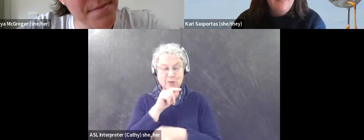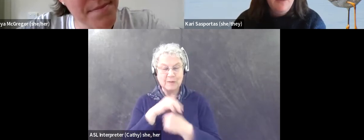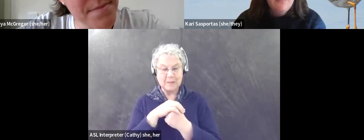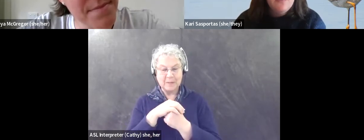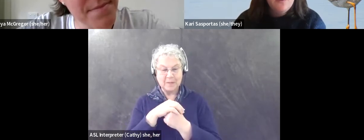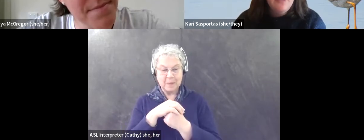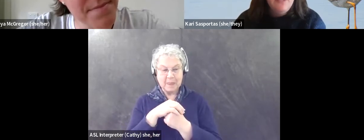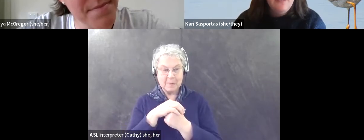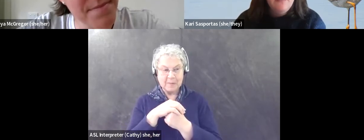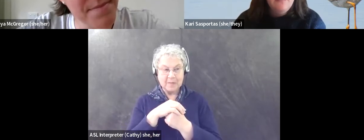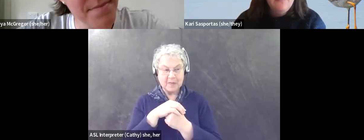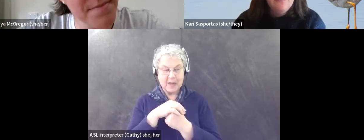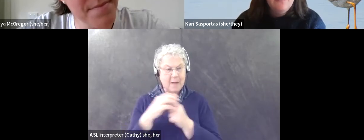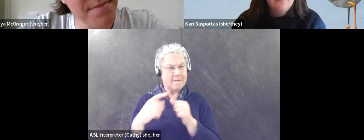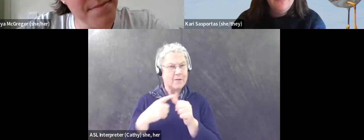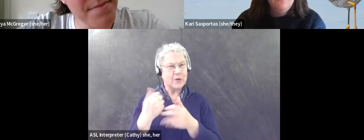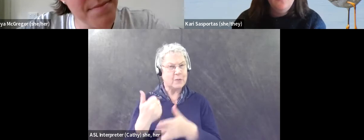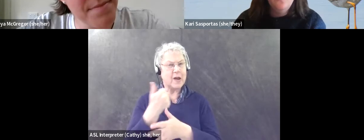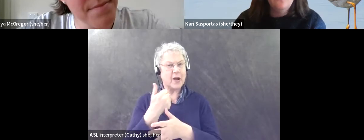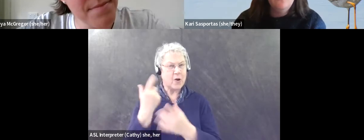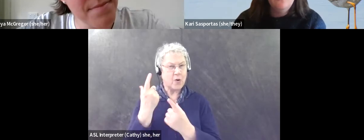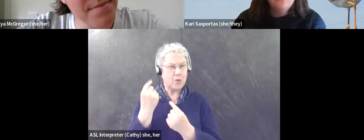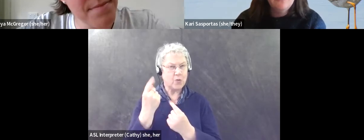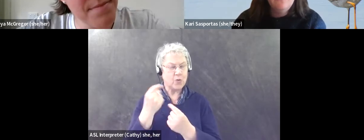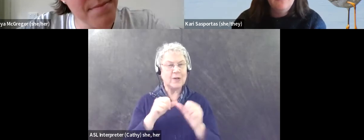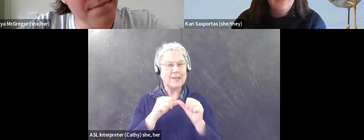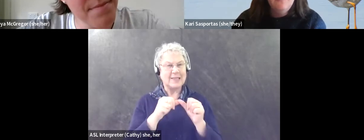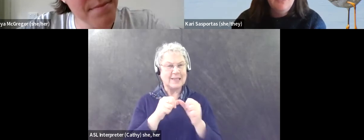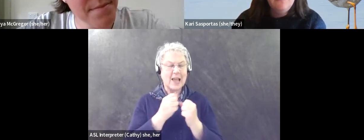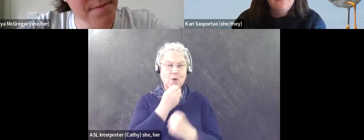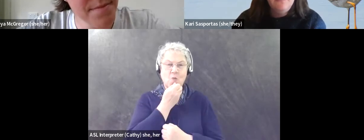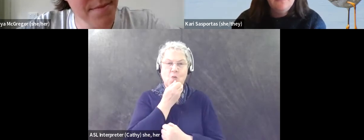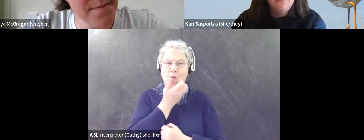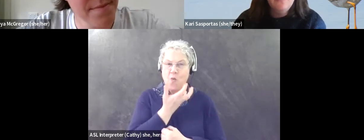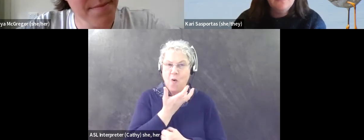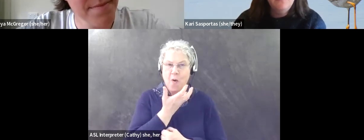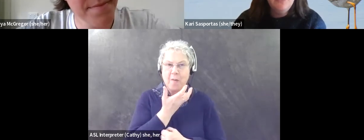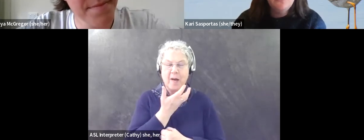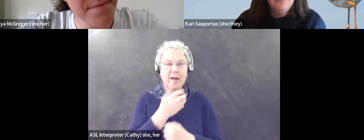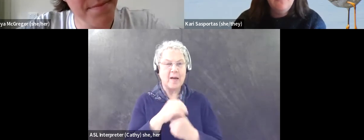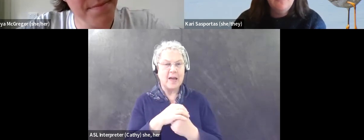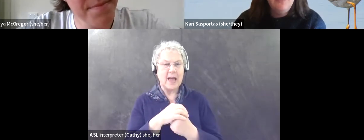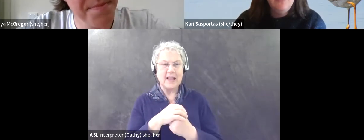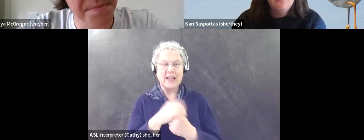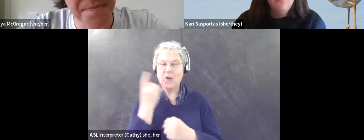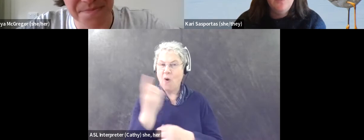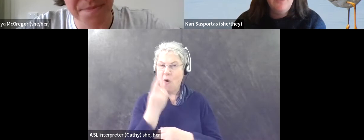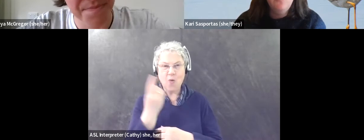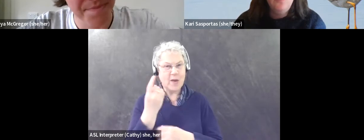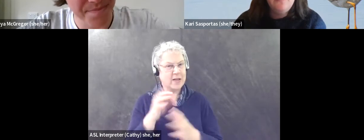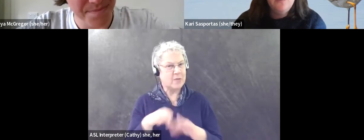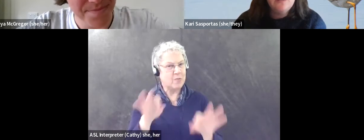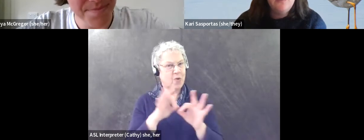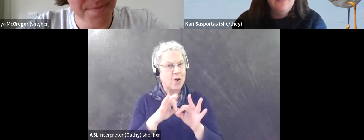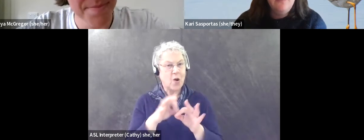yeah, I mean, my first priority is to say warm or protected from the elements. And it's always going to be a trade-off for me between what